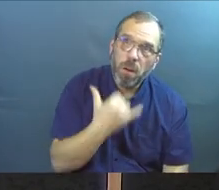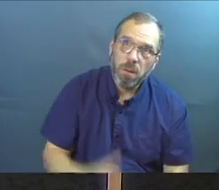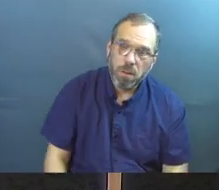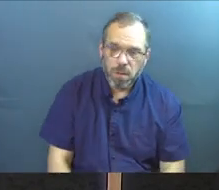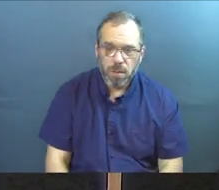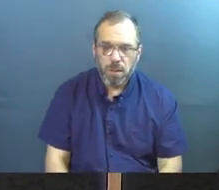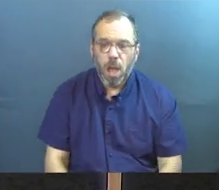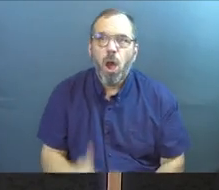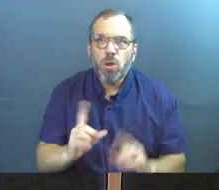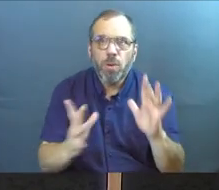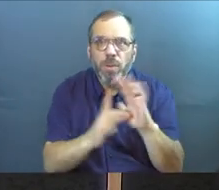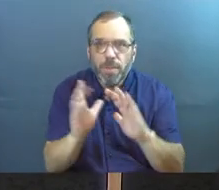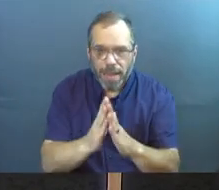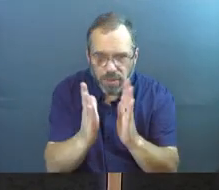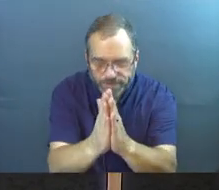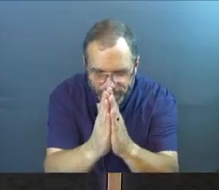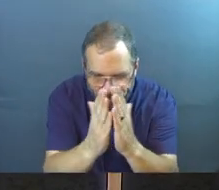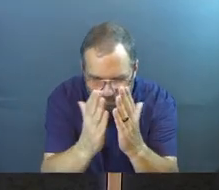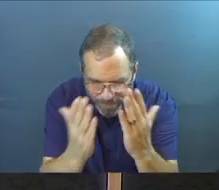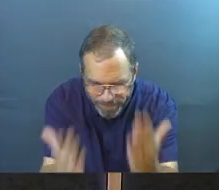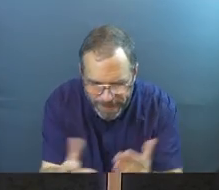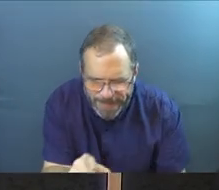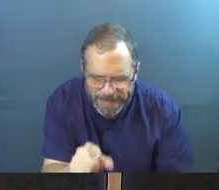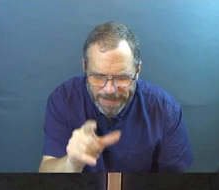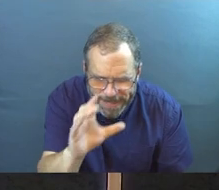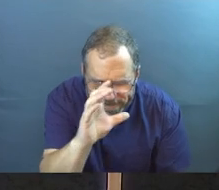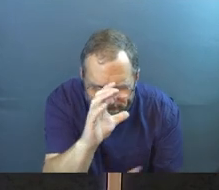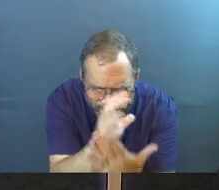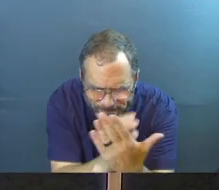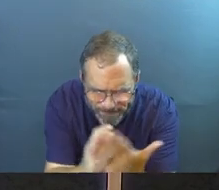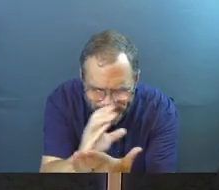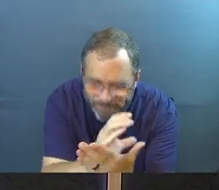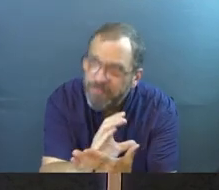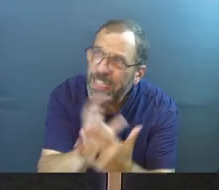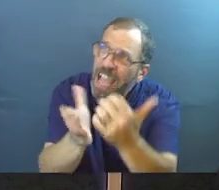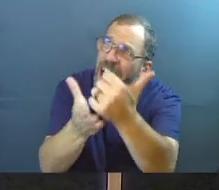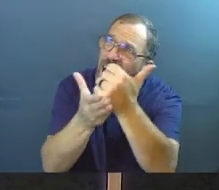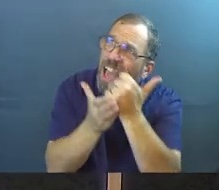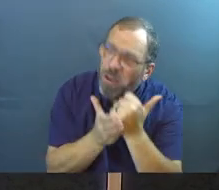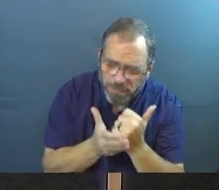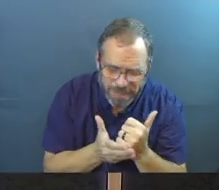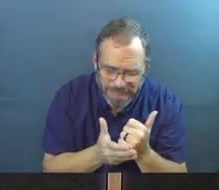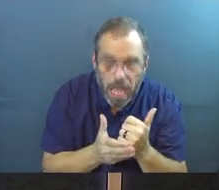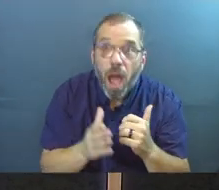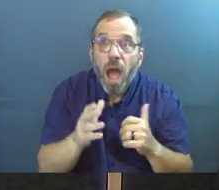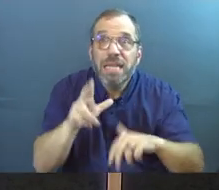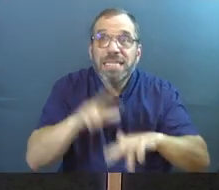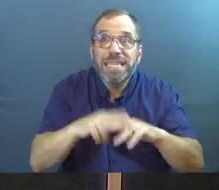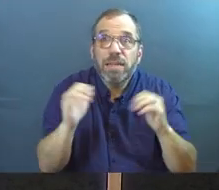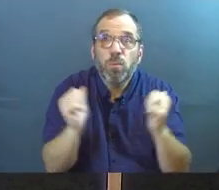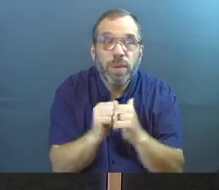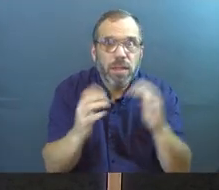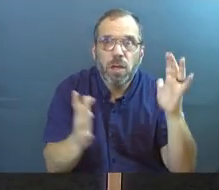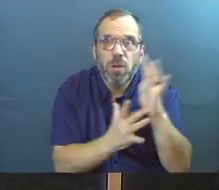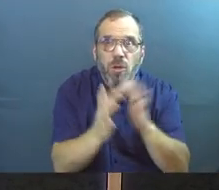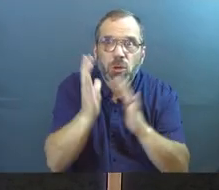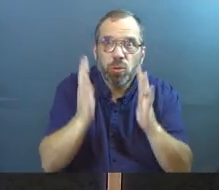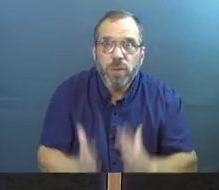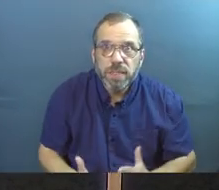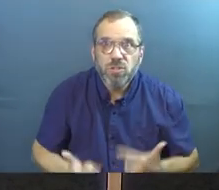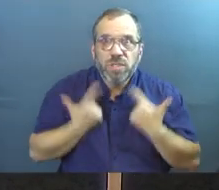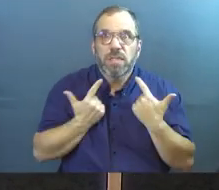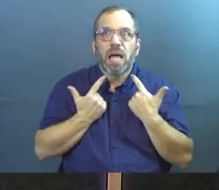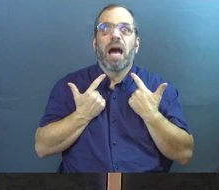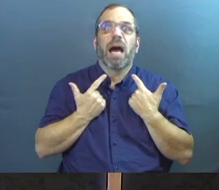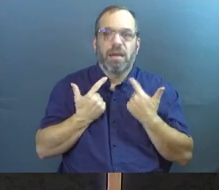And go to your Bible. God help me. Sit down with some Christians in a life group. Like let's